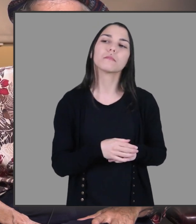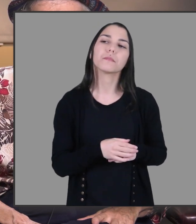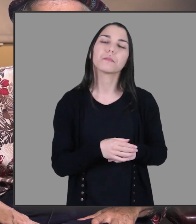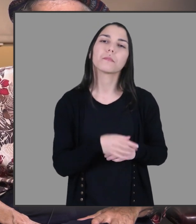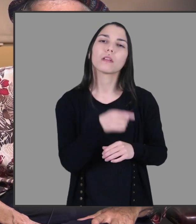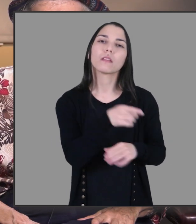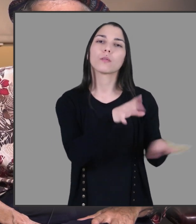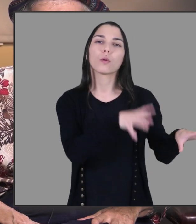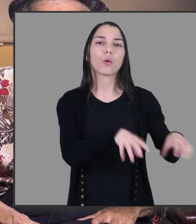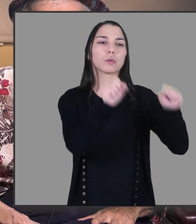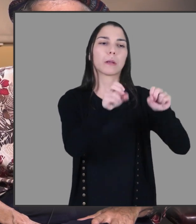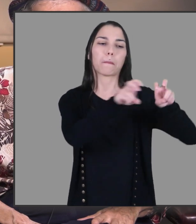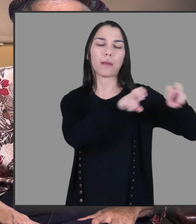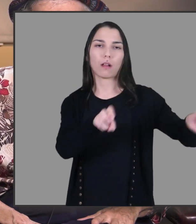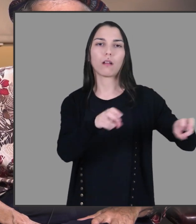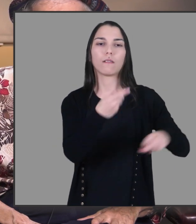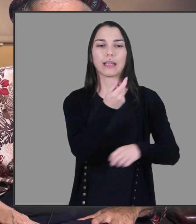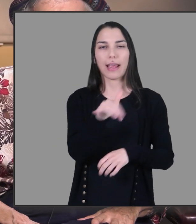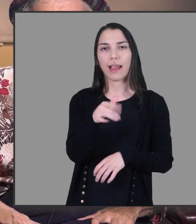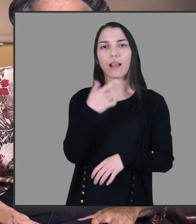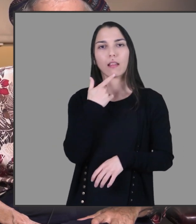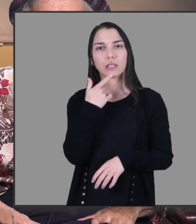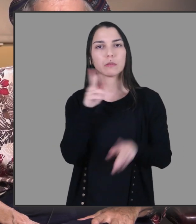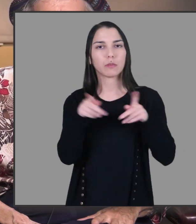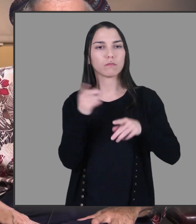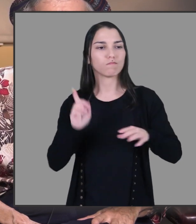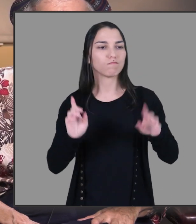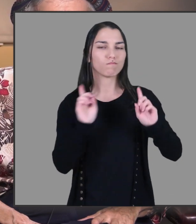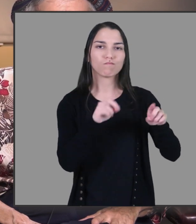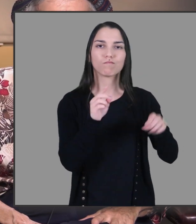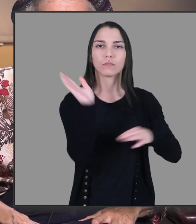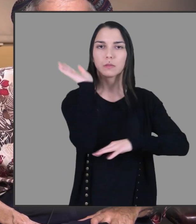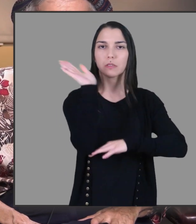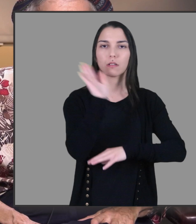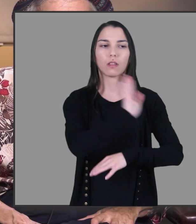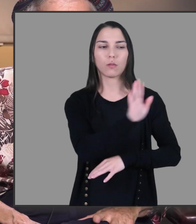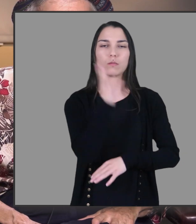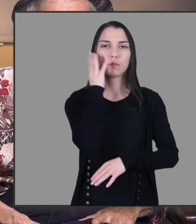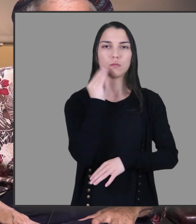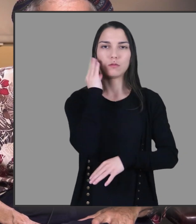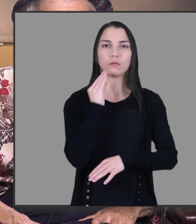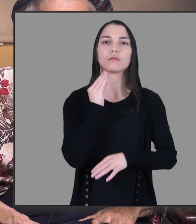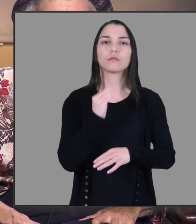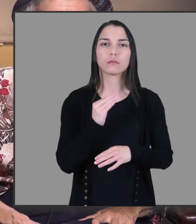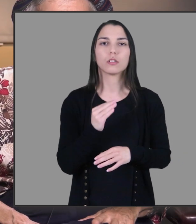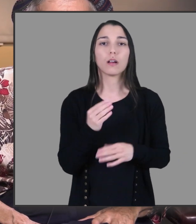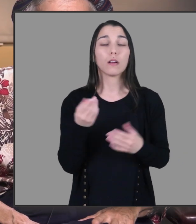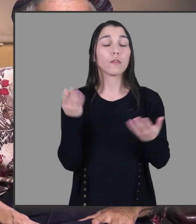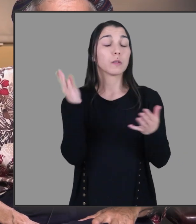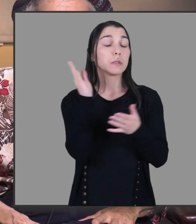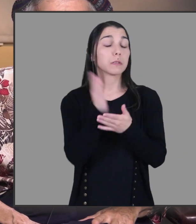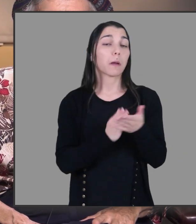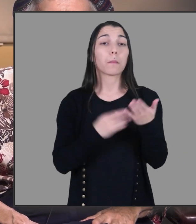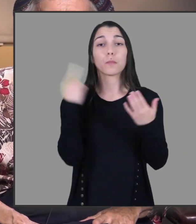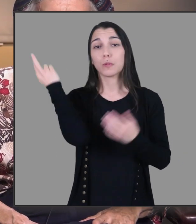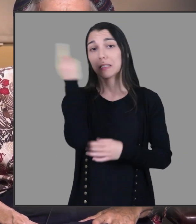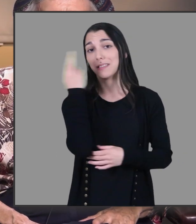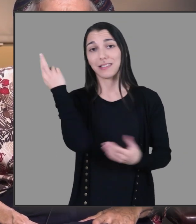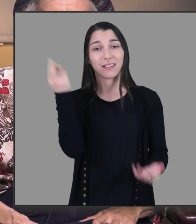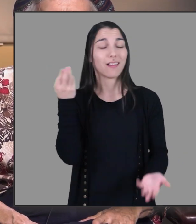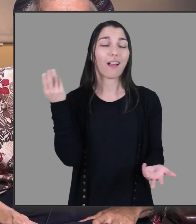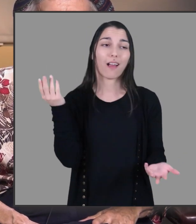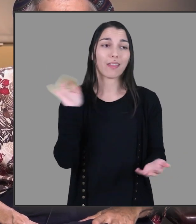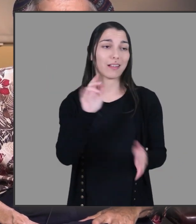had a panel of gays and lesbians who came to speak about their experiences. And for some unknown